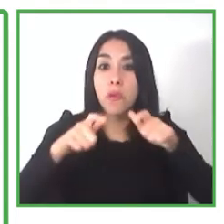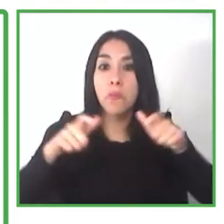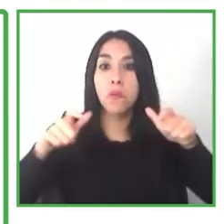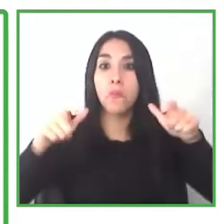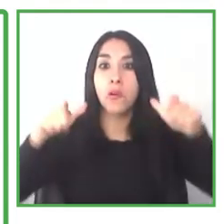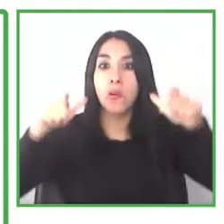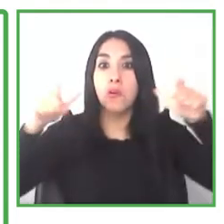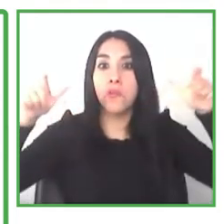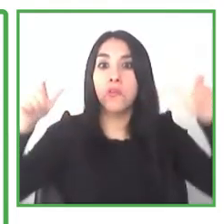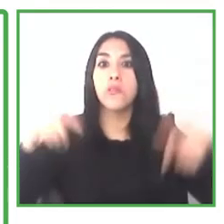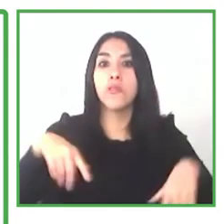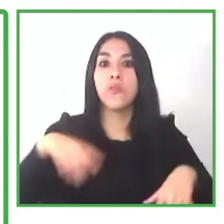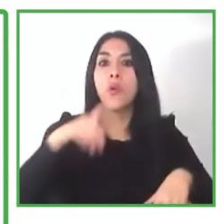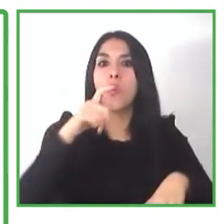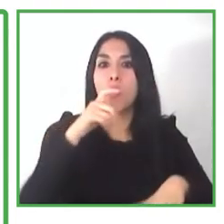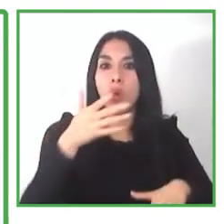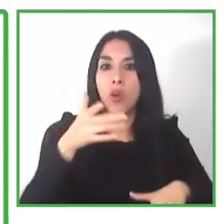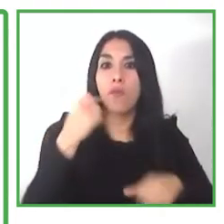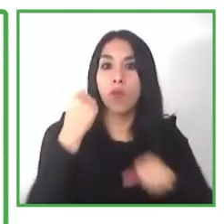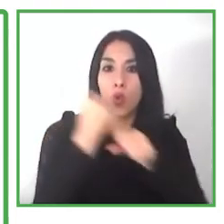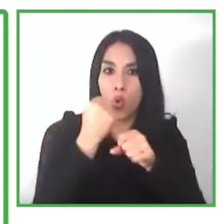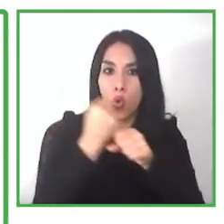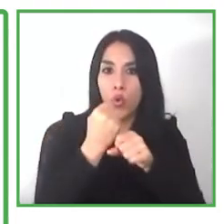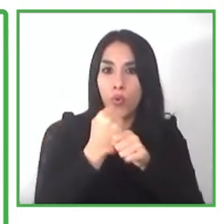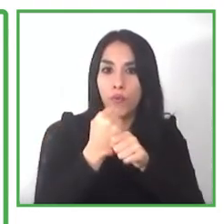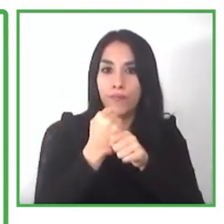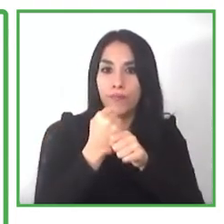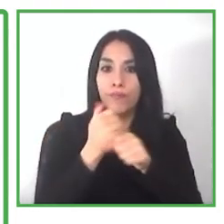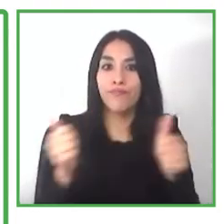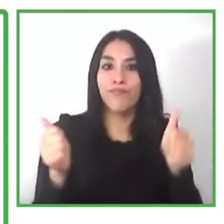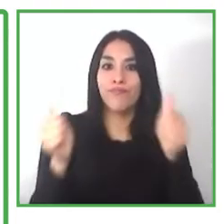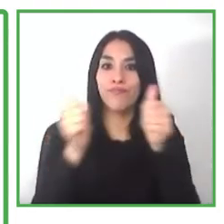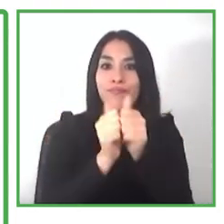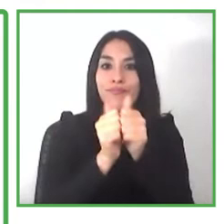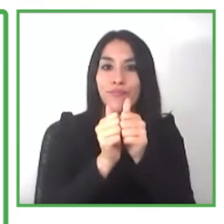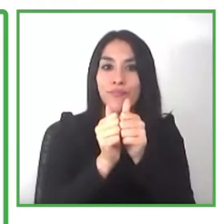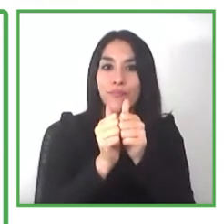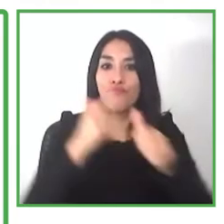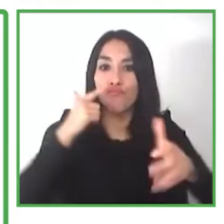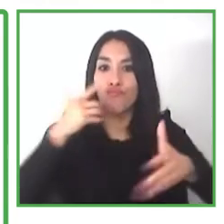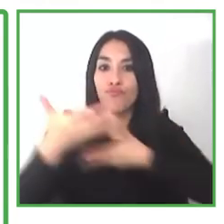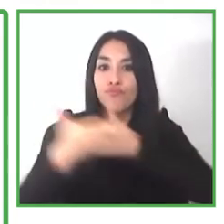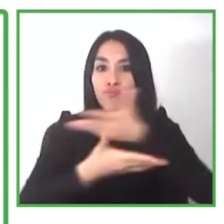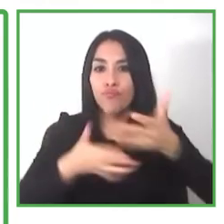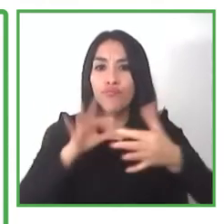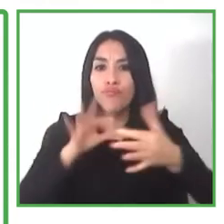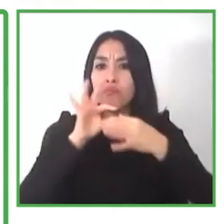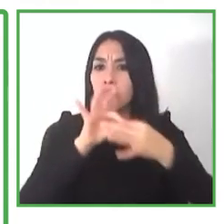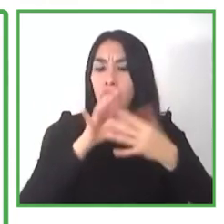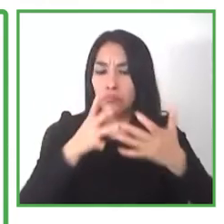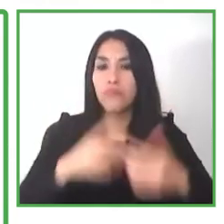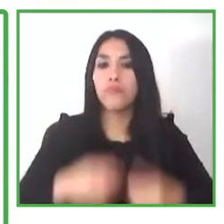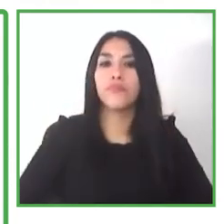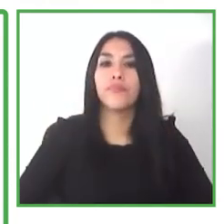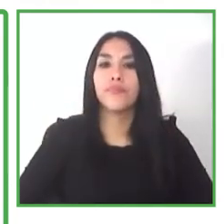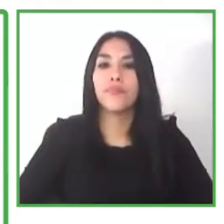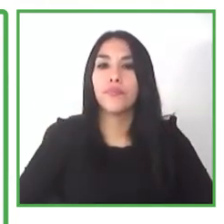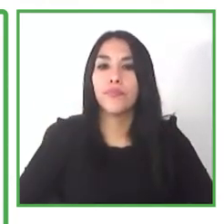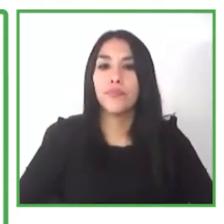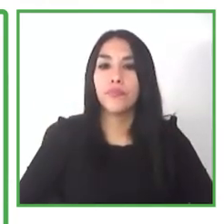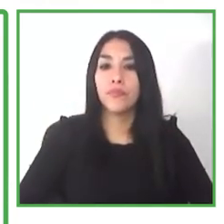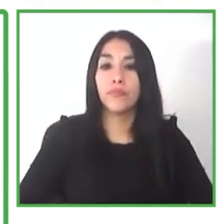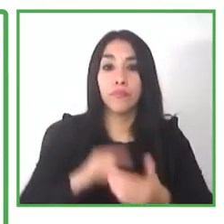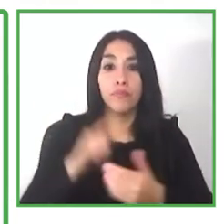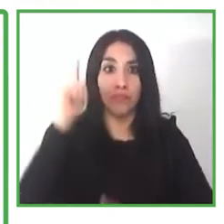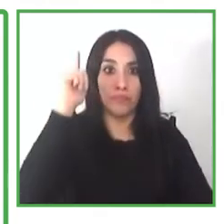be united okay so to start just to make a little or tell you a little bit of the